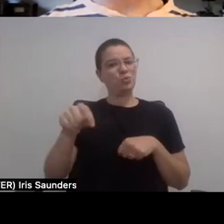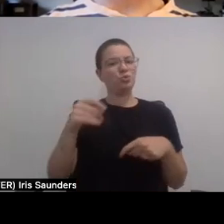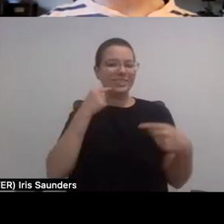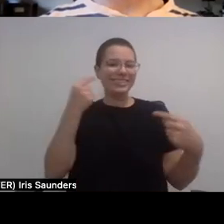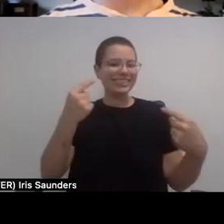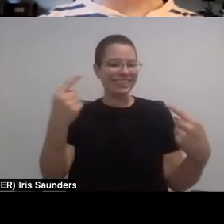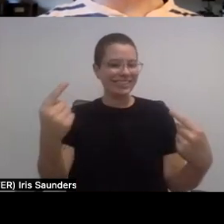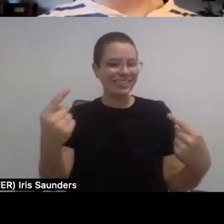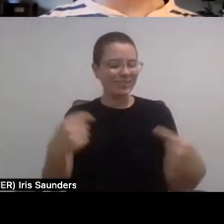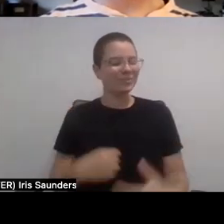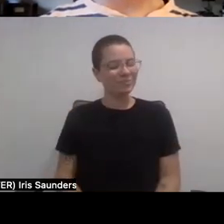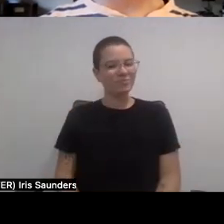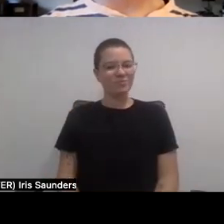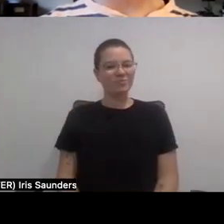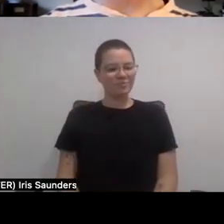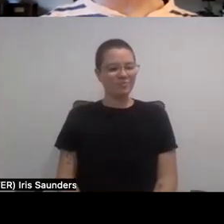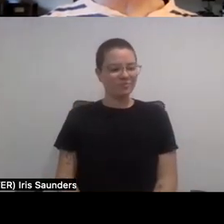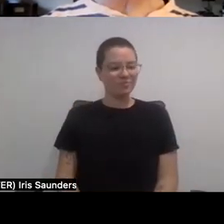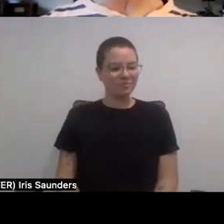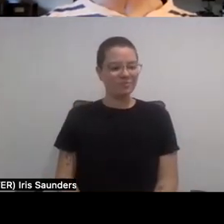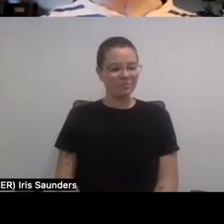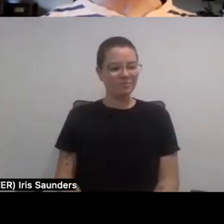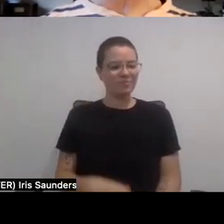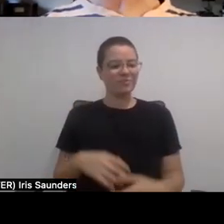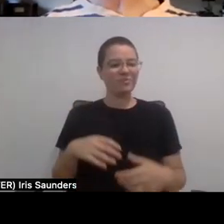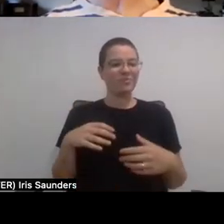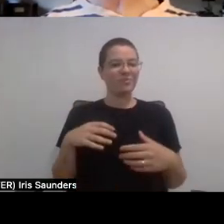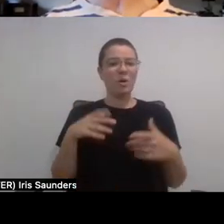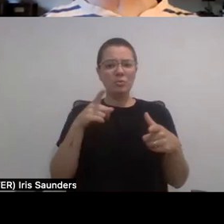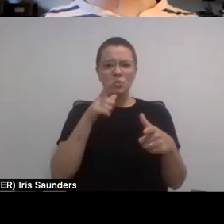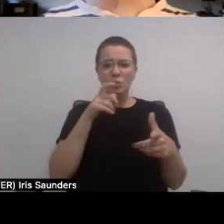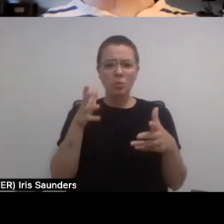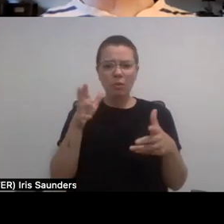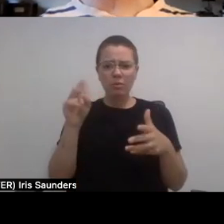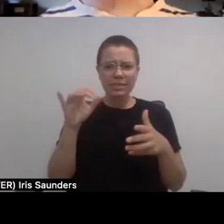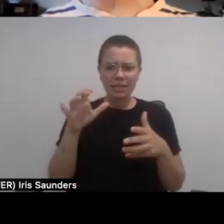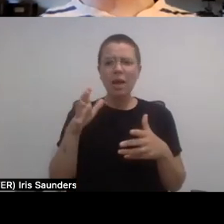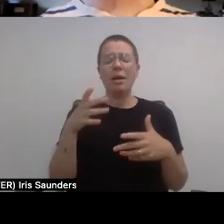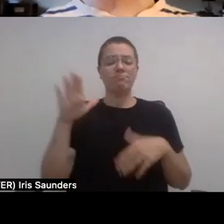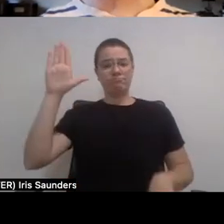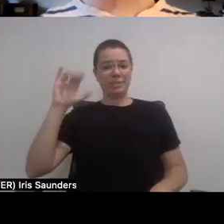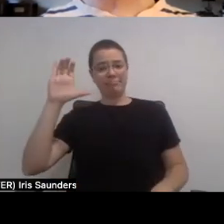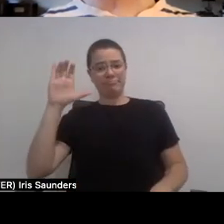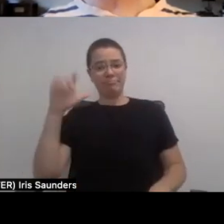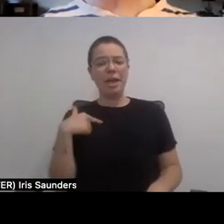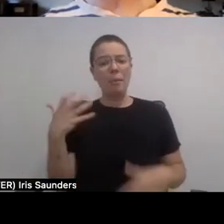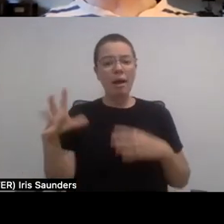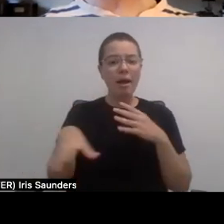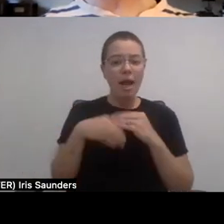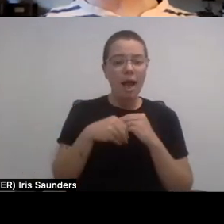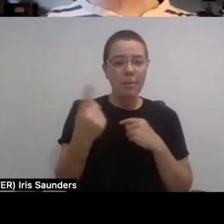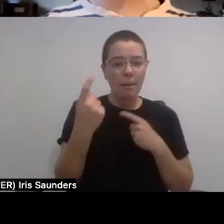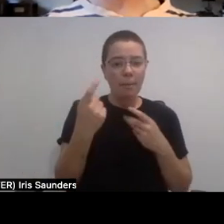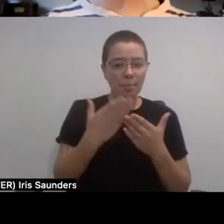wanted to say. Rick, I'd love to go to you. Oh, of course. Go ahead. Oh, sorry. I was just going to add on one thing